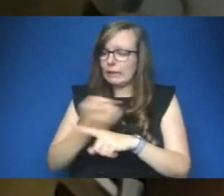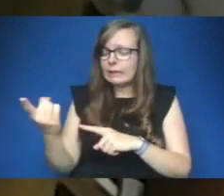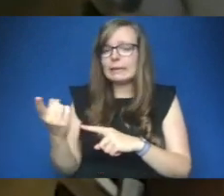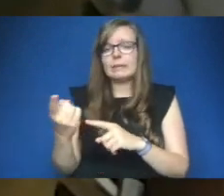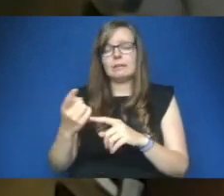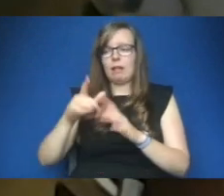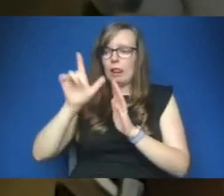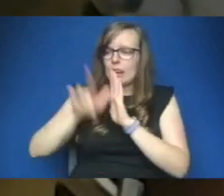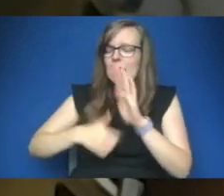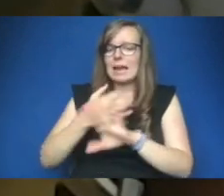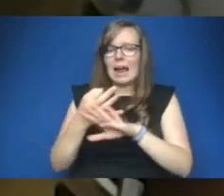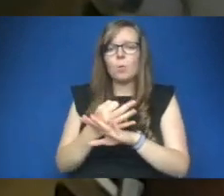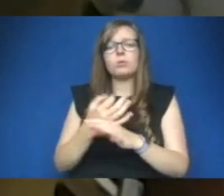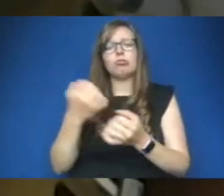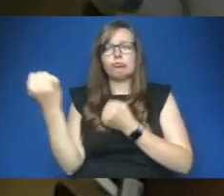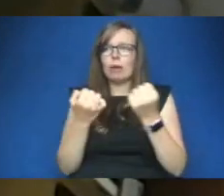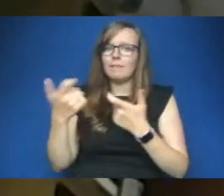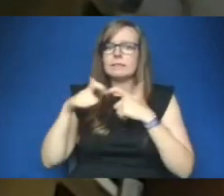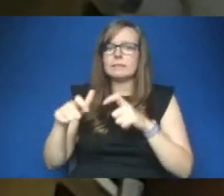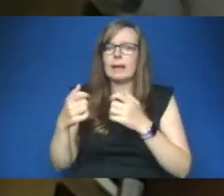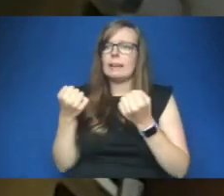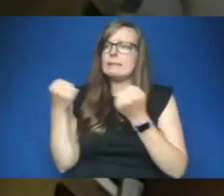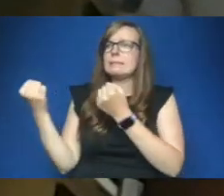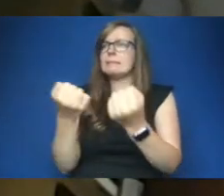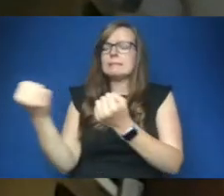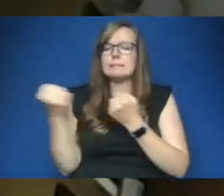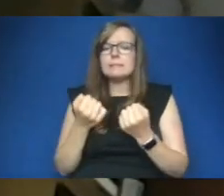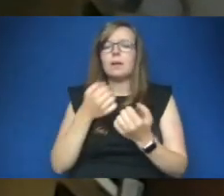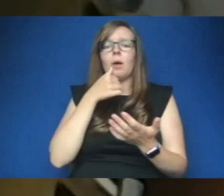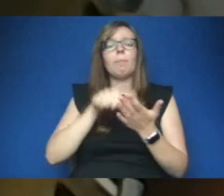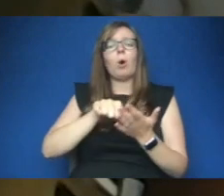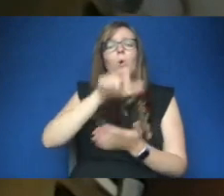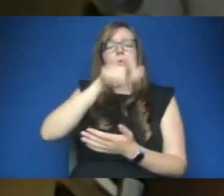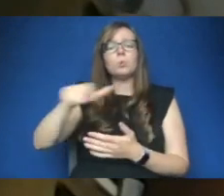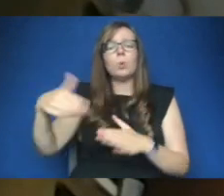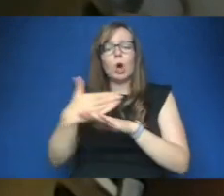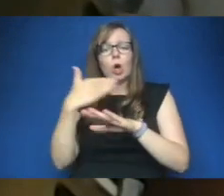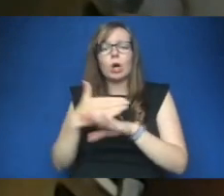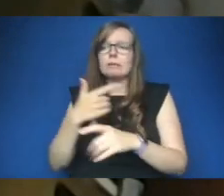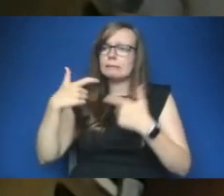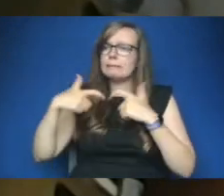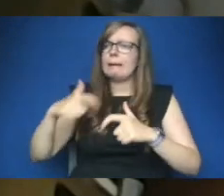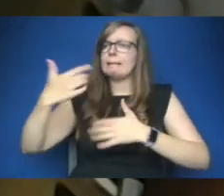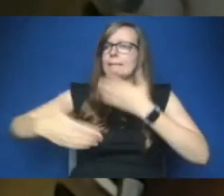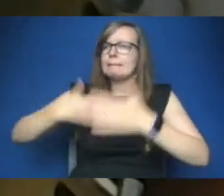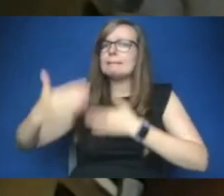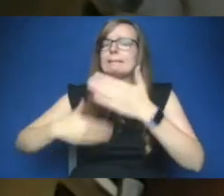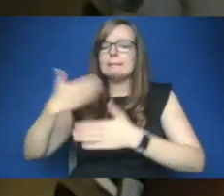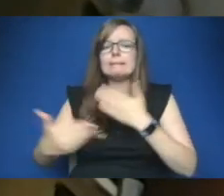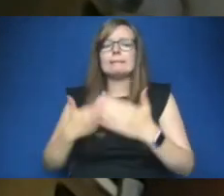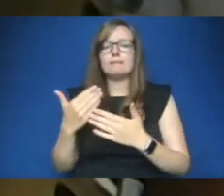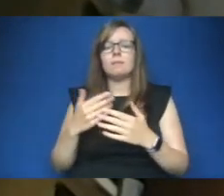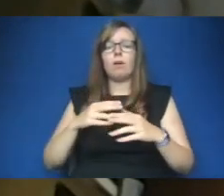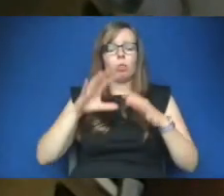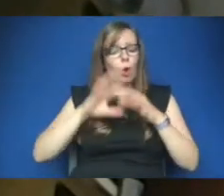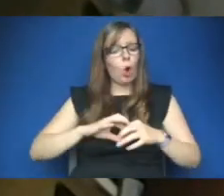the coasties still deliver all that junk mail and bills the energy workers keep the lights on and the gas phone the home care worker